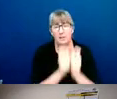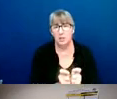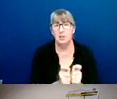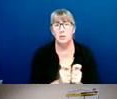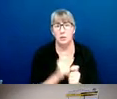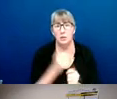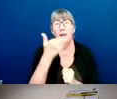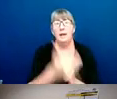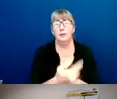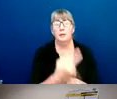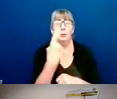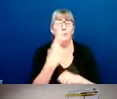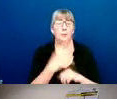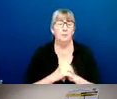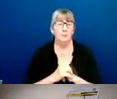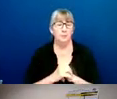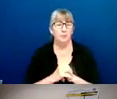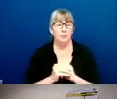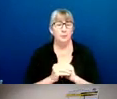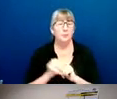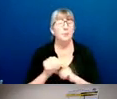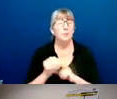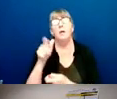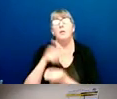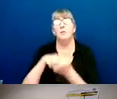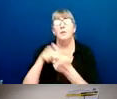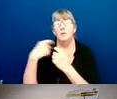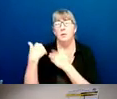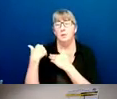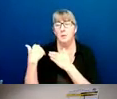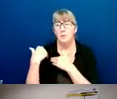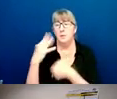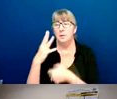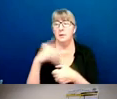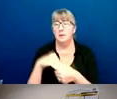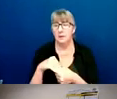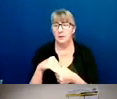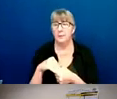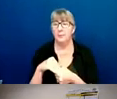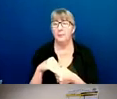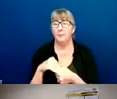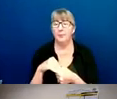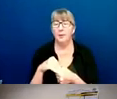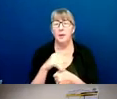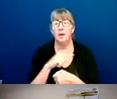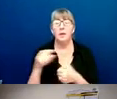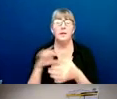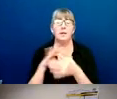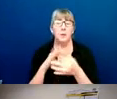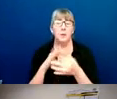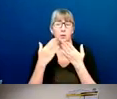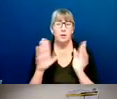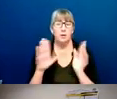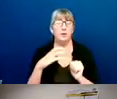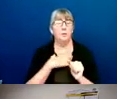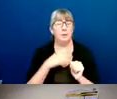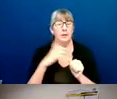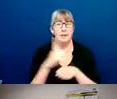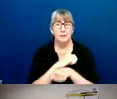Other specific responsibilities are outlined in this directive as well. And these apply to the overall complaint and disciplinary process.